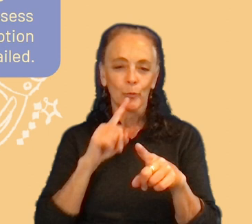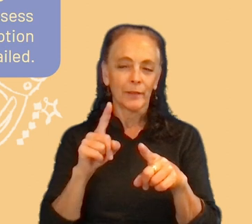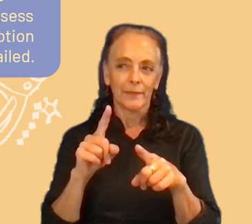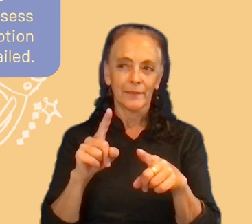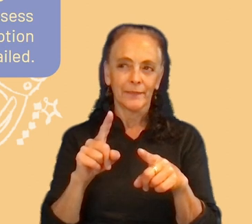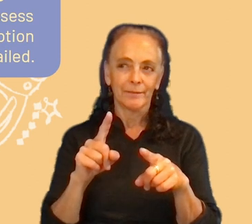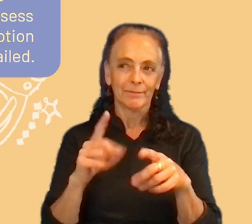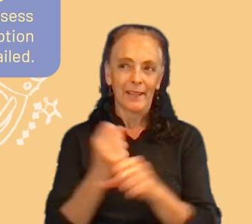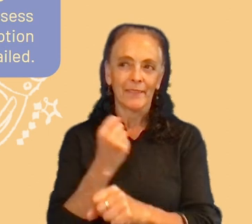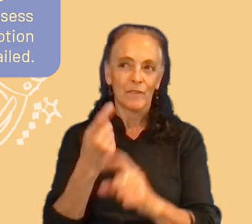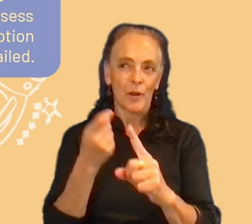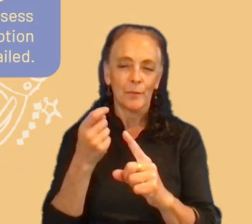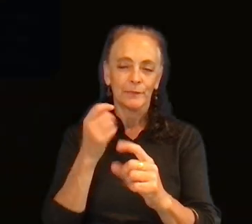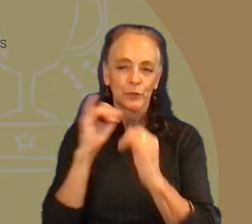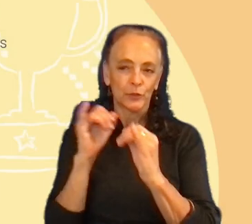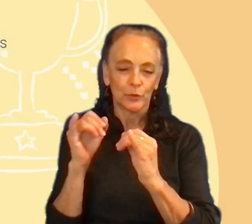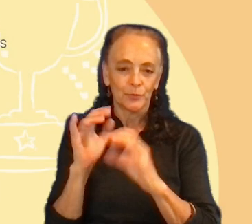let, let's stick to another thing.